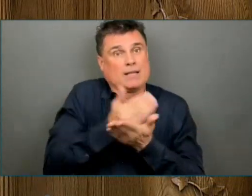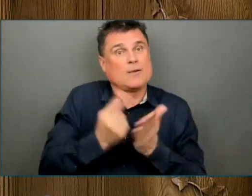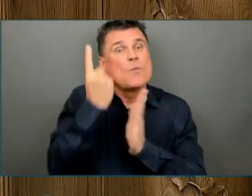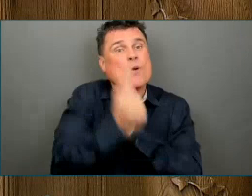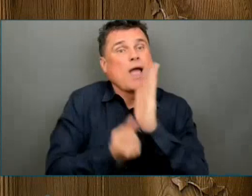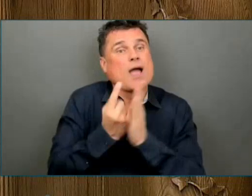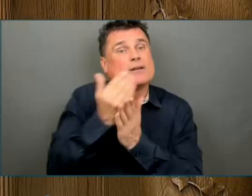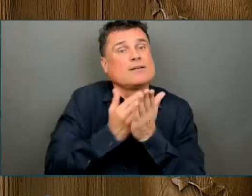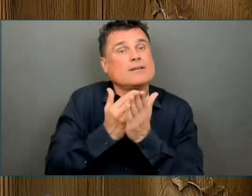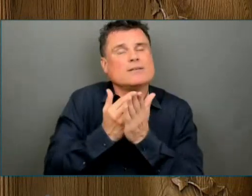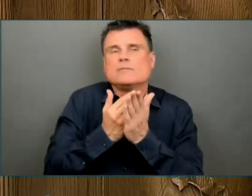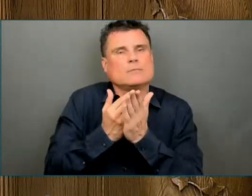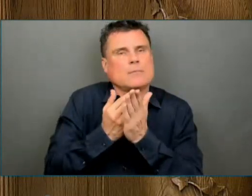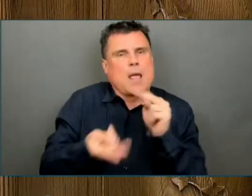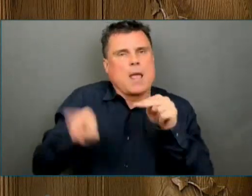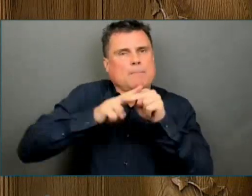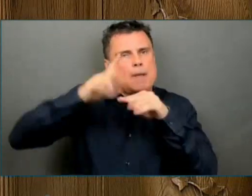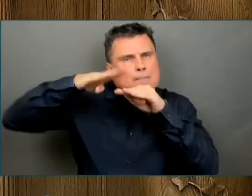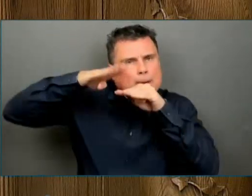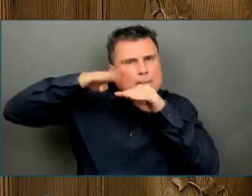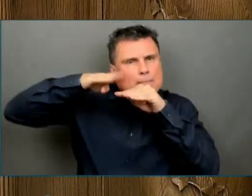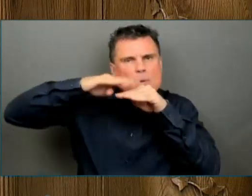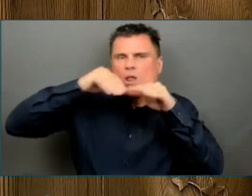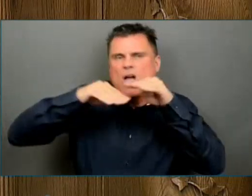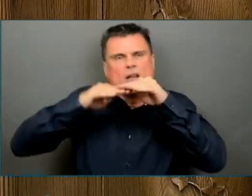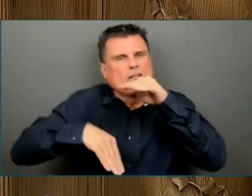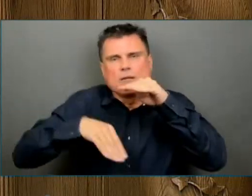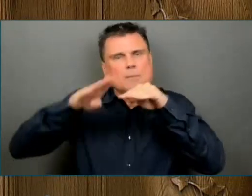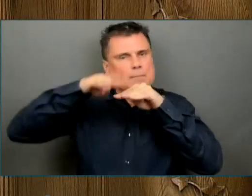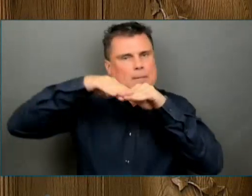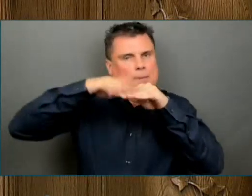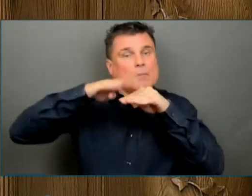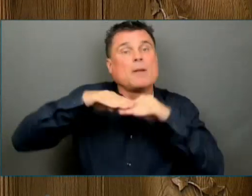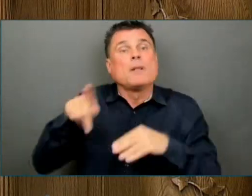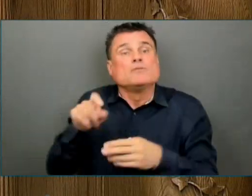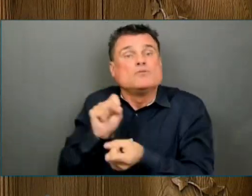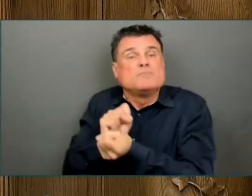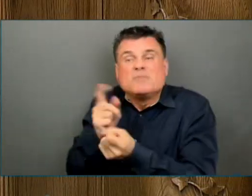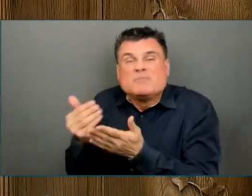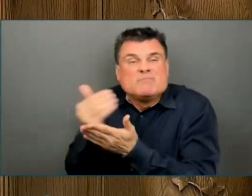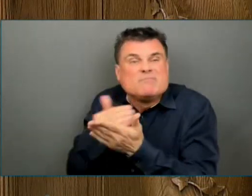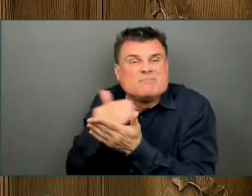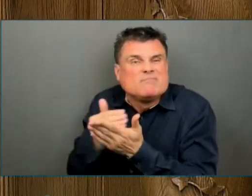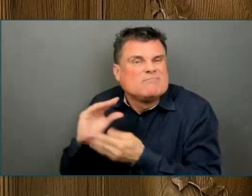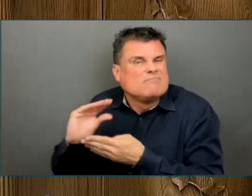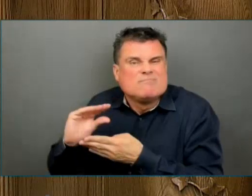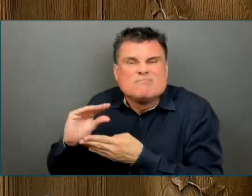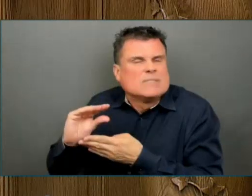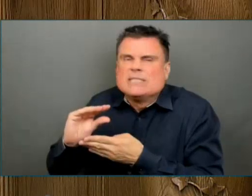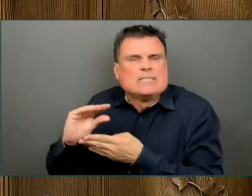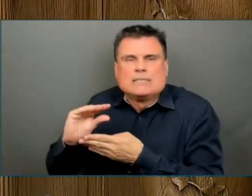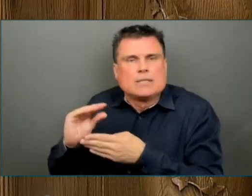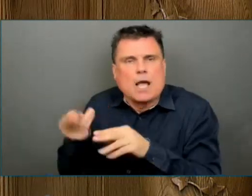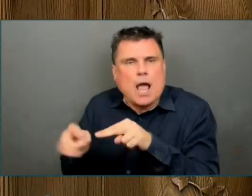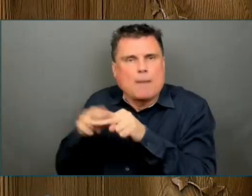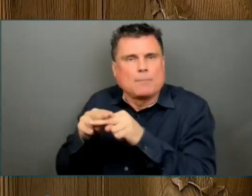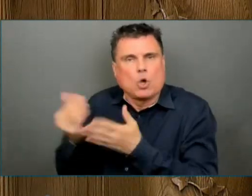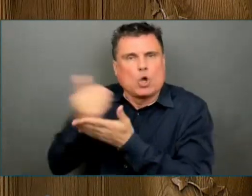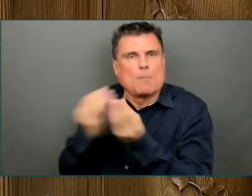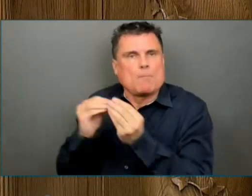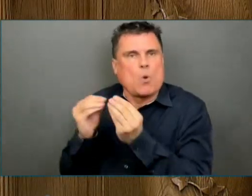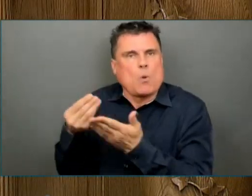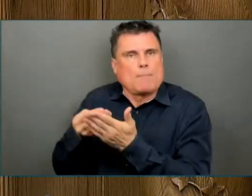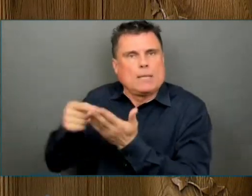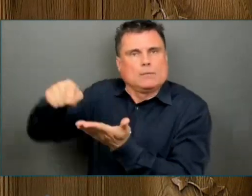-deserved raise, many of whom have worked in essential services throughout the pandemic. Your government has also made